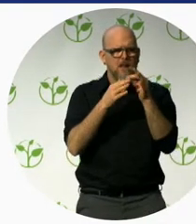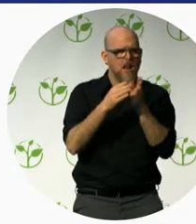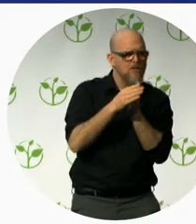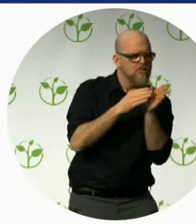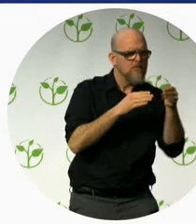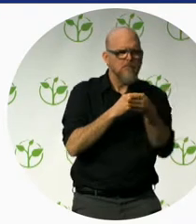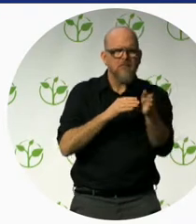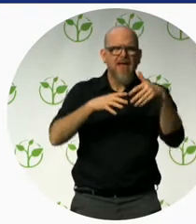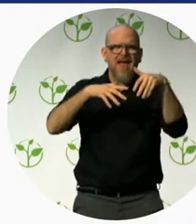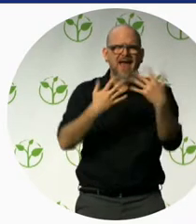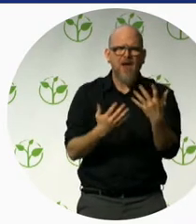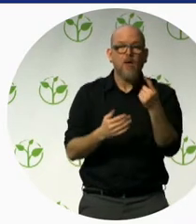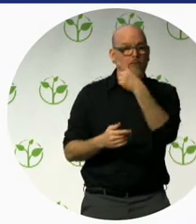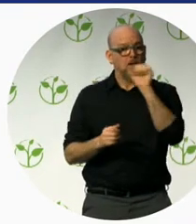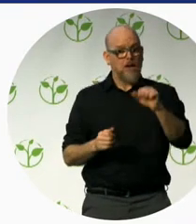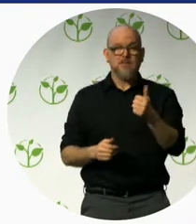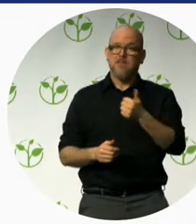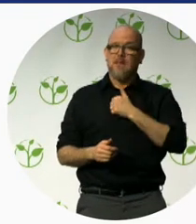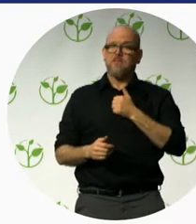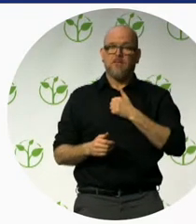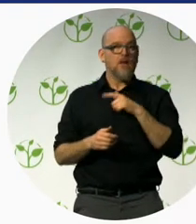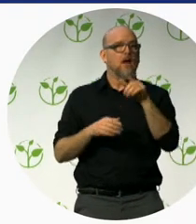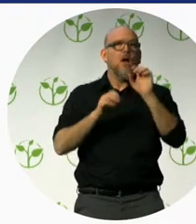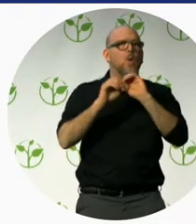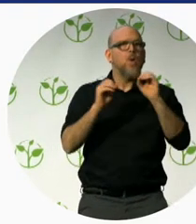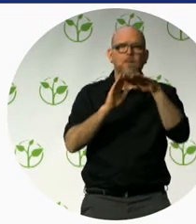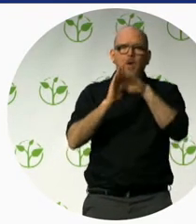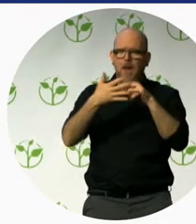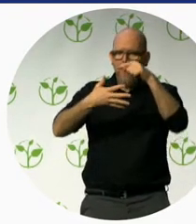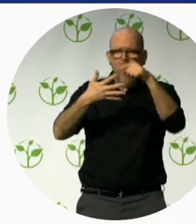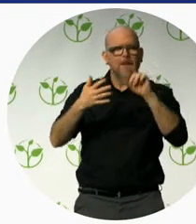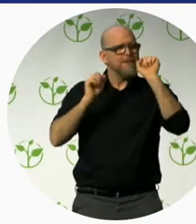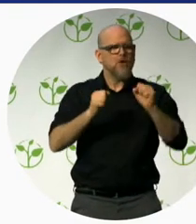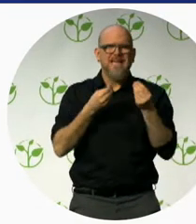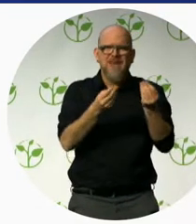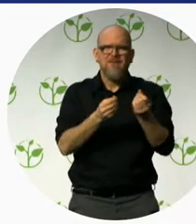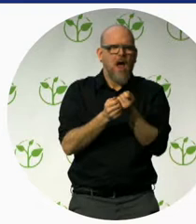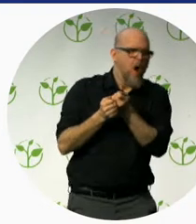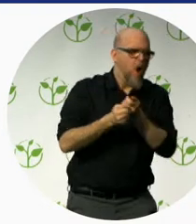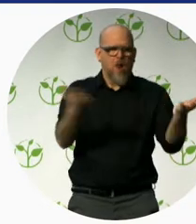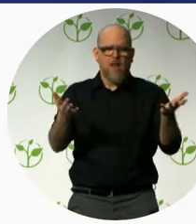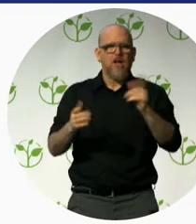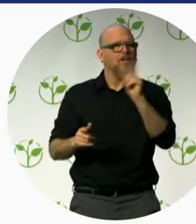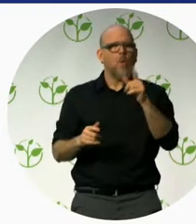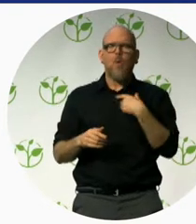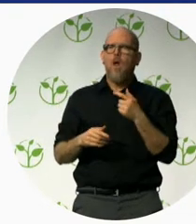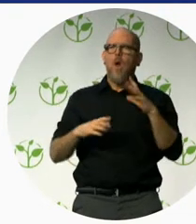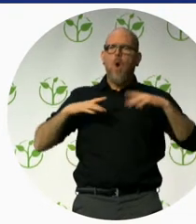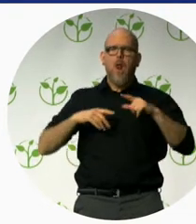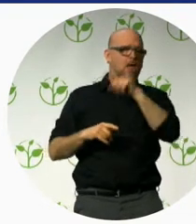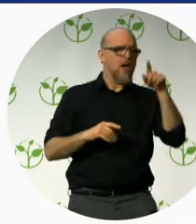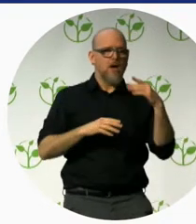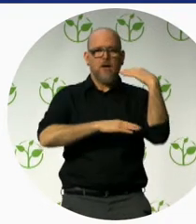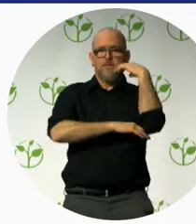not, you can also just stick in your hotel room, but that's perhaps when you have other plans. Also fine by me.